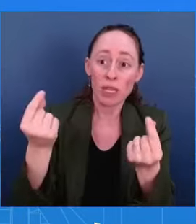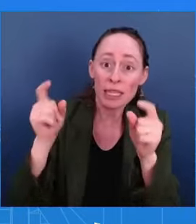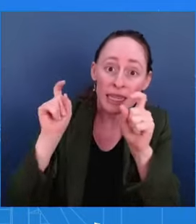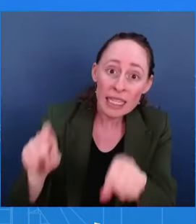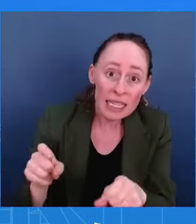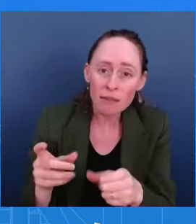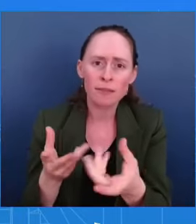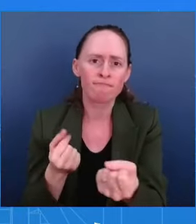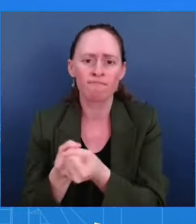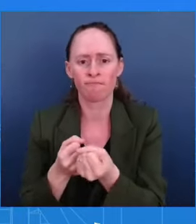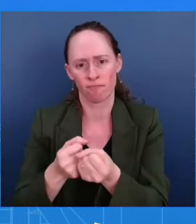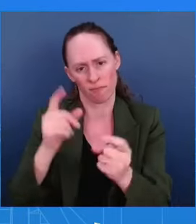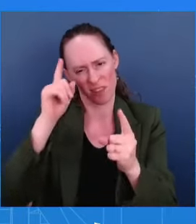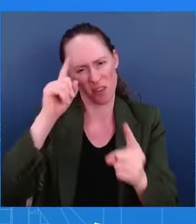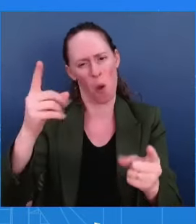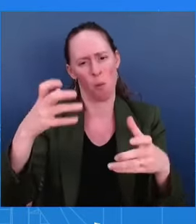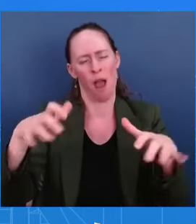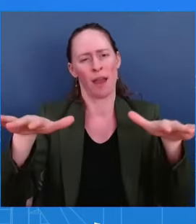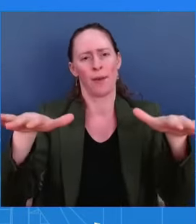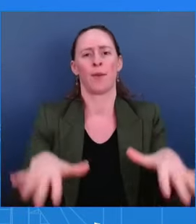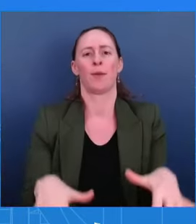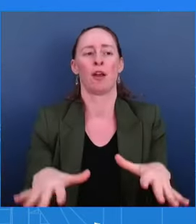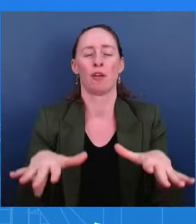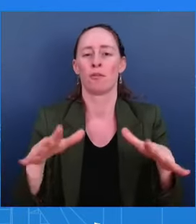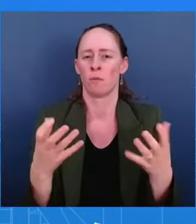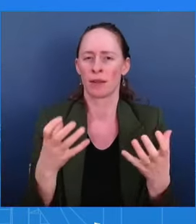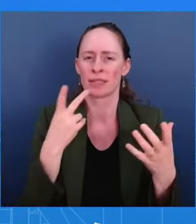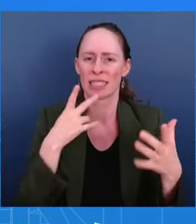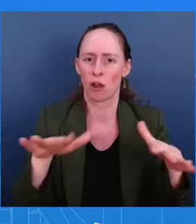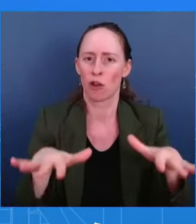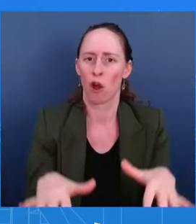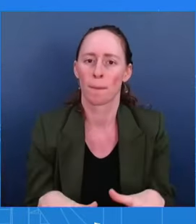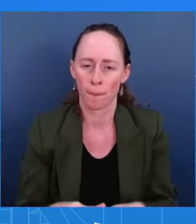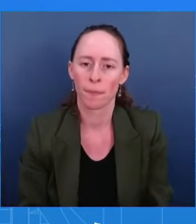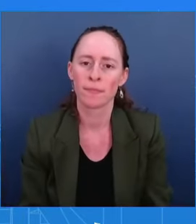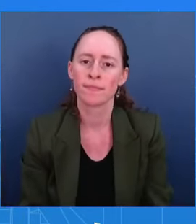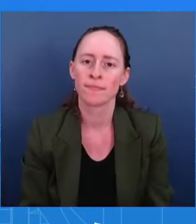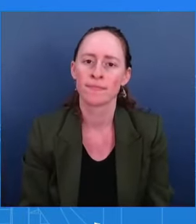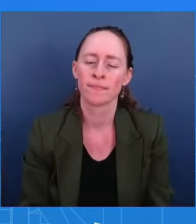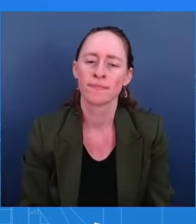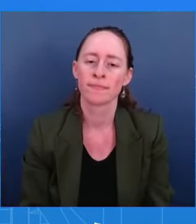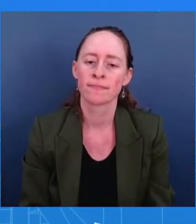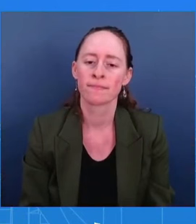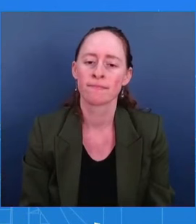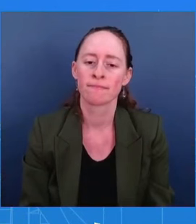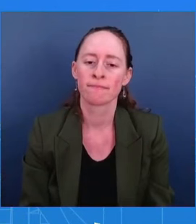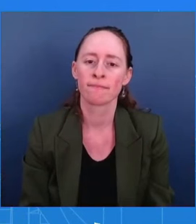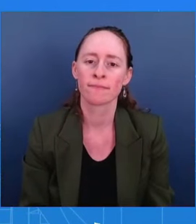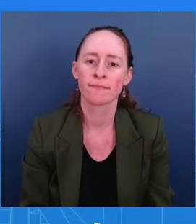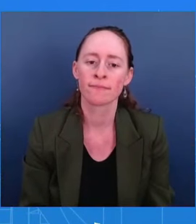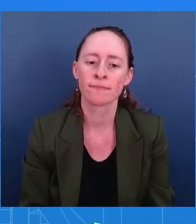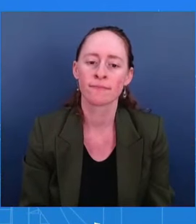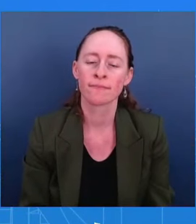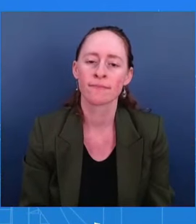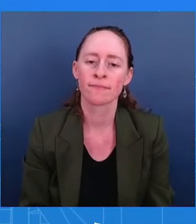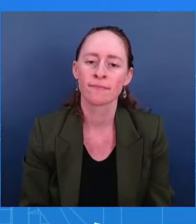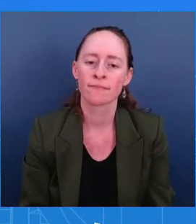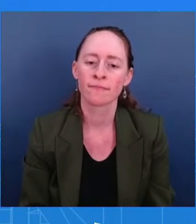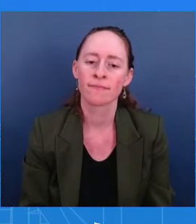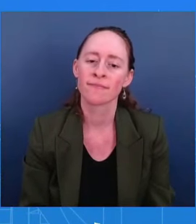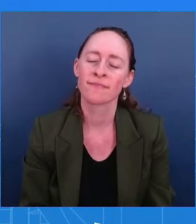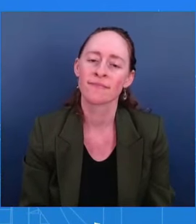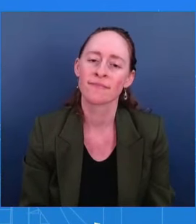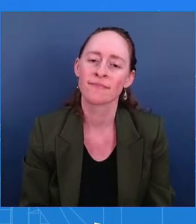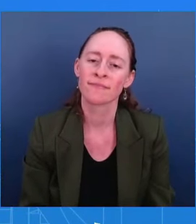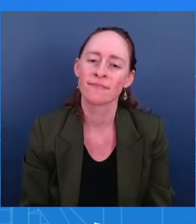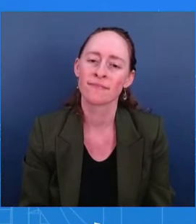one, just for clarification, because a lot continues to happen on this front. When the president is calling for a ceasefire, does